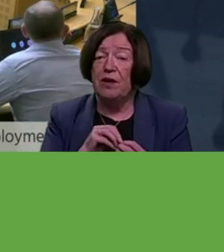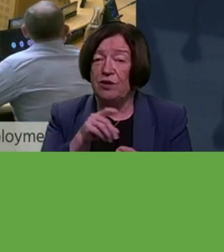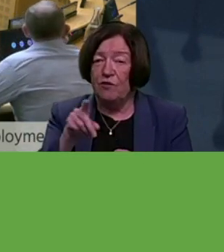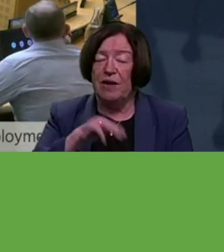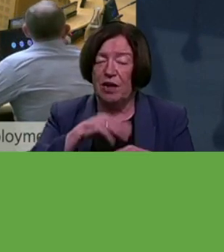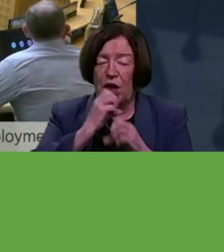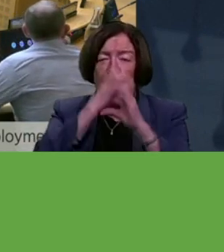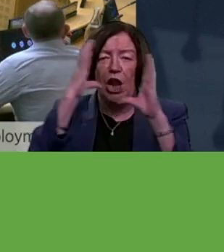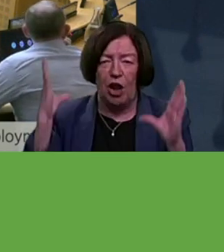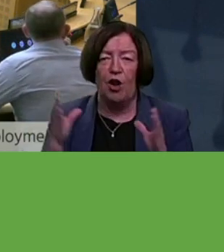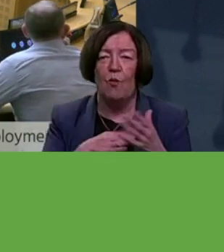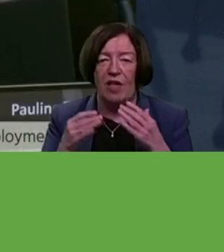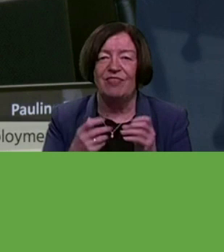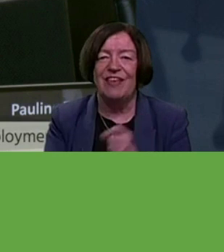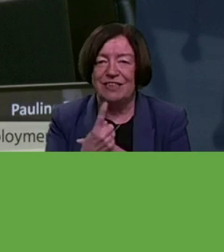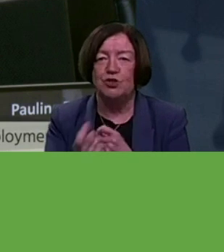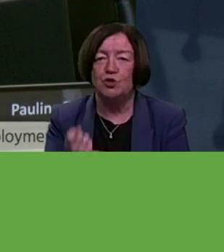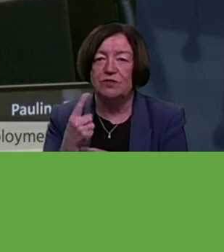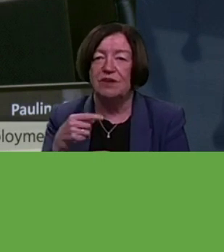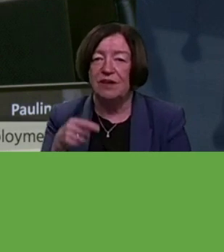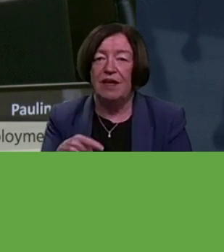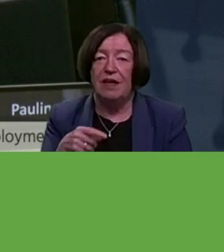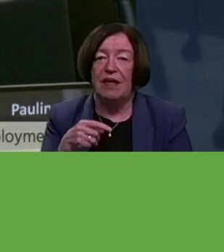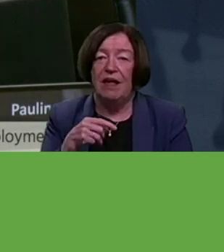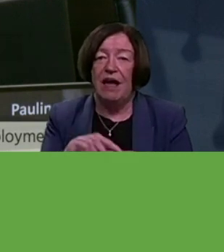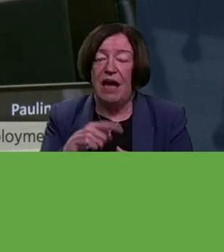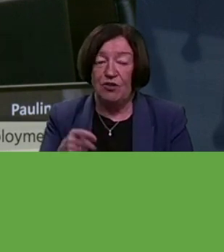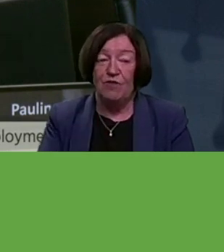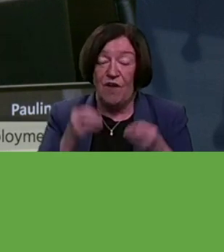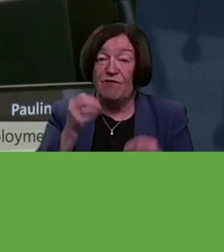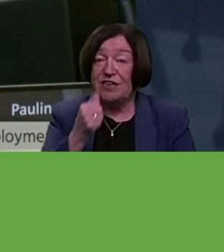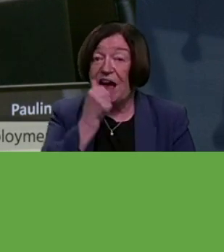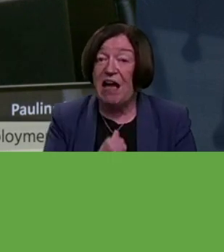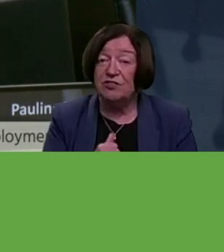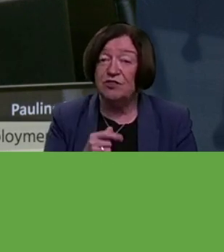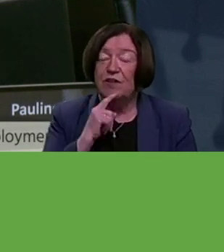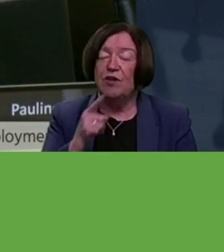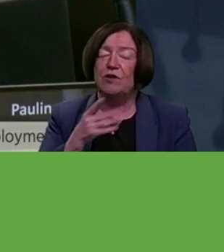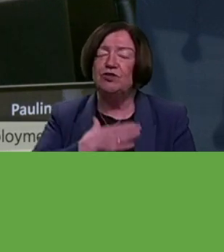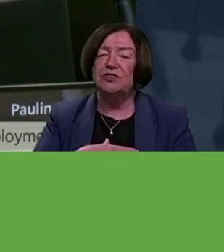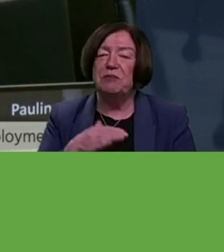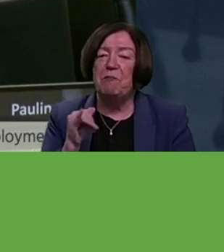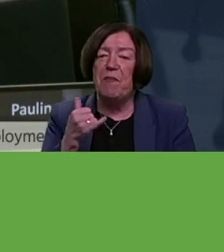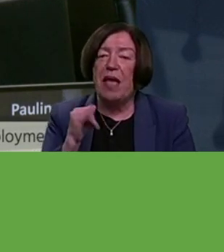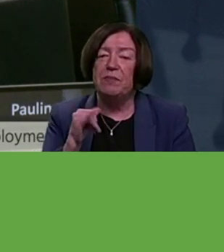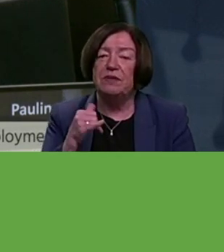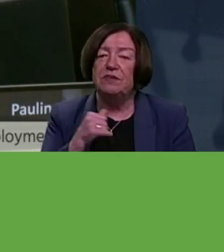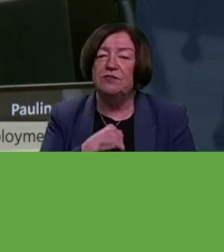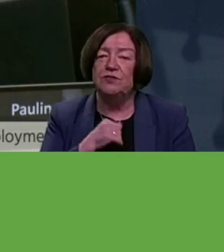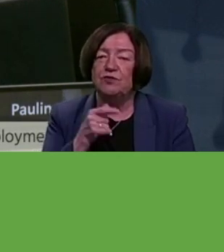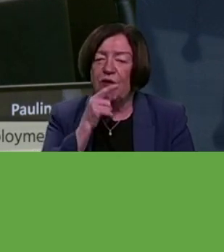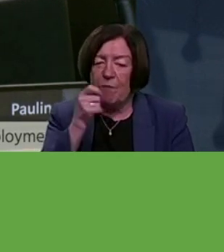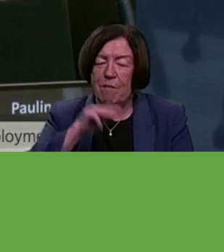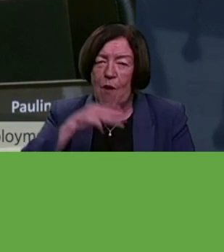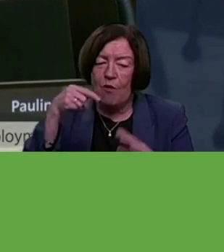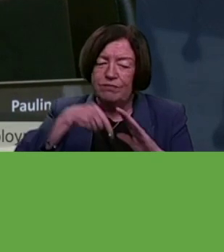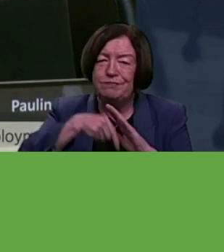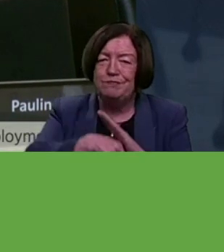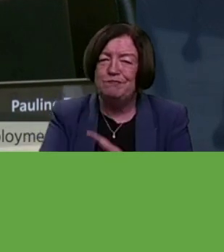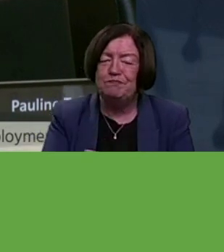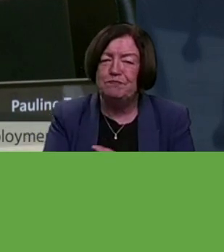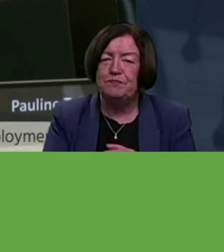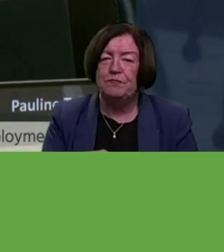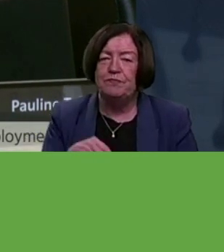you have made it very clear what the issues are and indeed offered solutions here. I suppose just maybe to talk a little bit more about